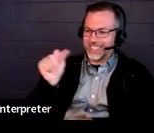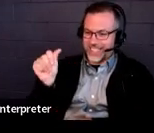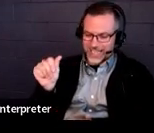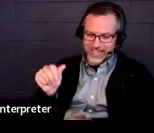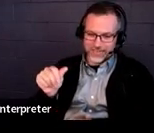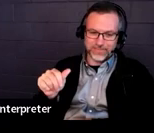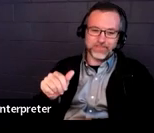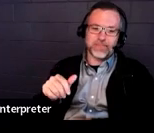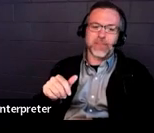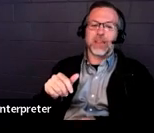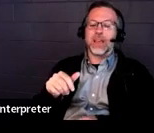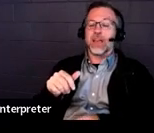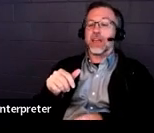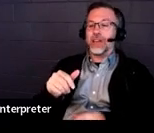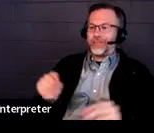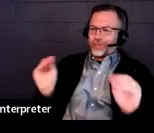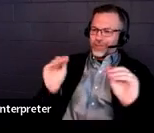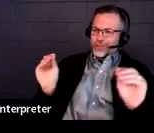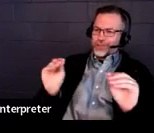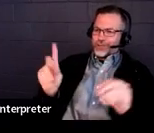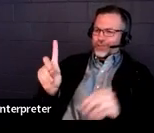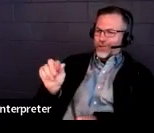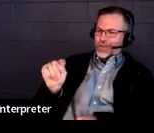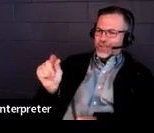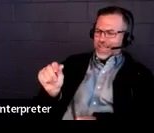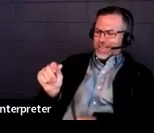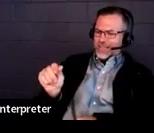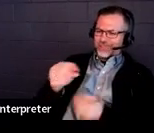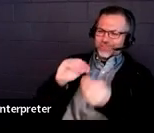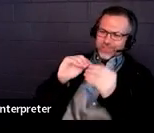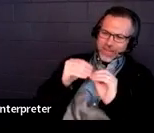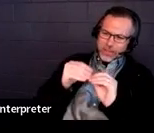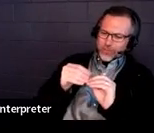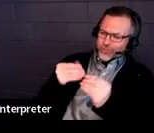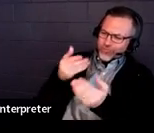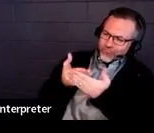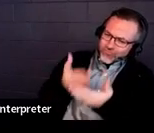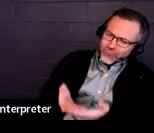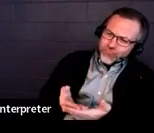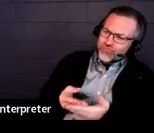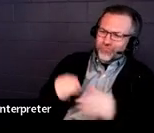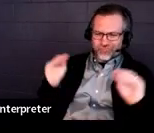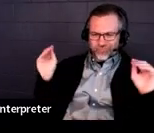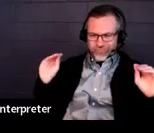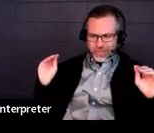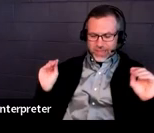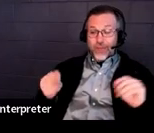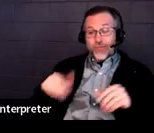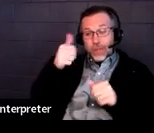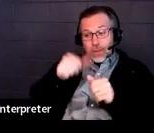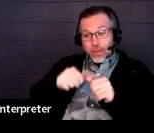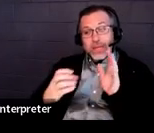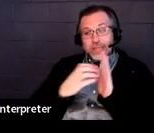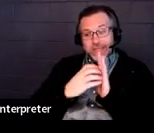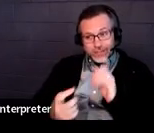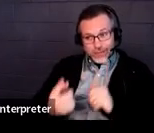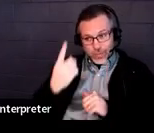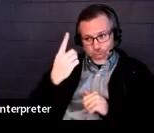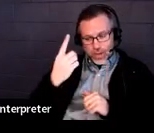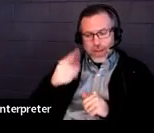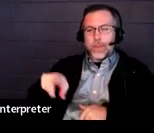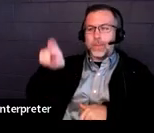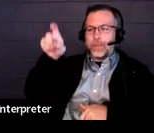this is, there's no data in this section one. So, just remember, section one must include data.